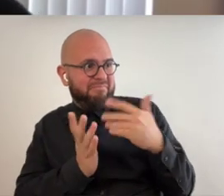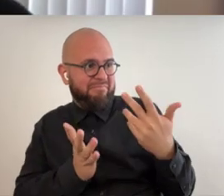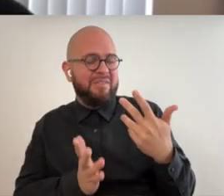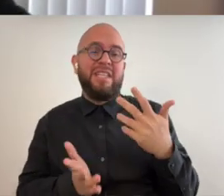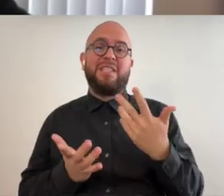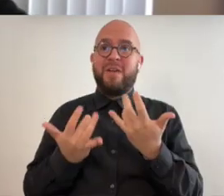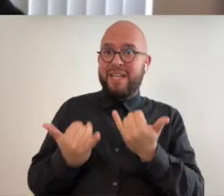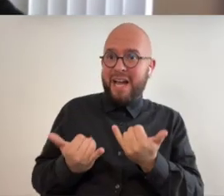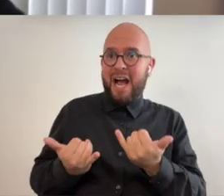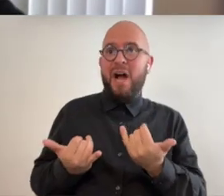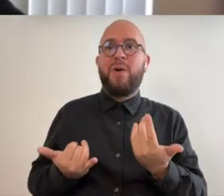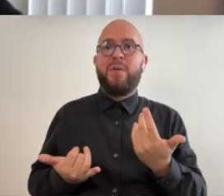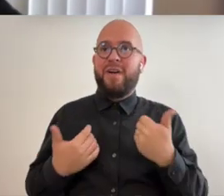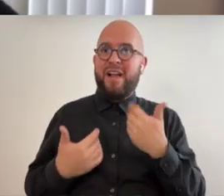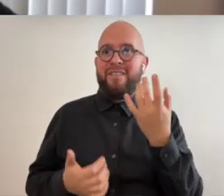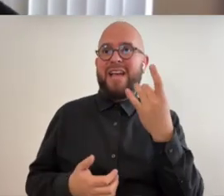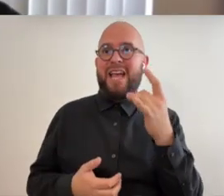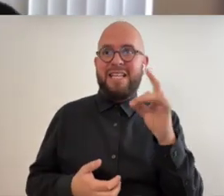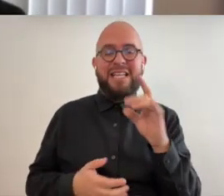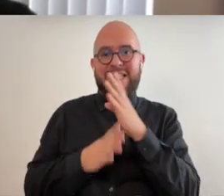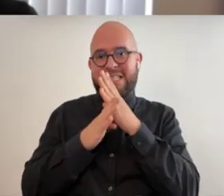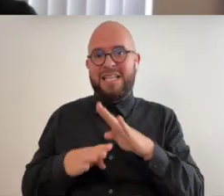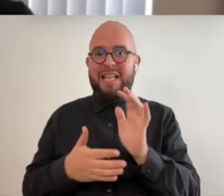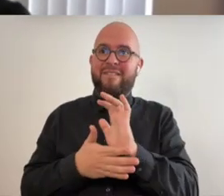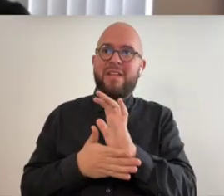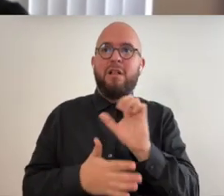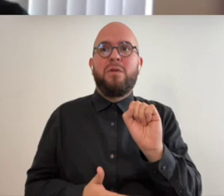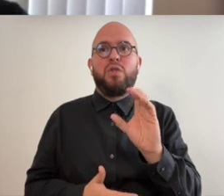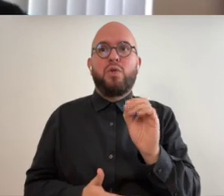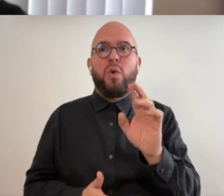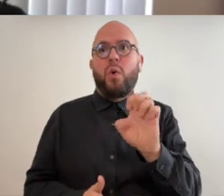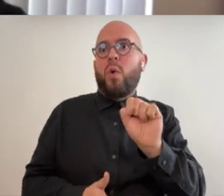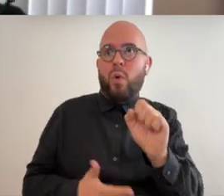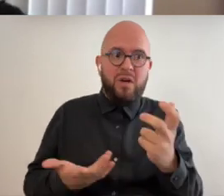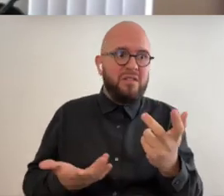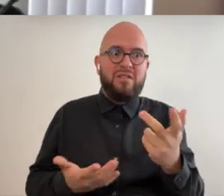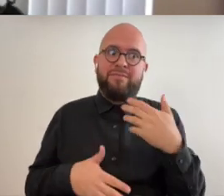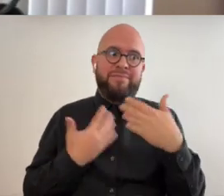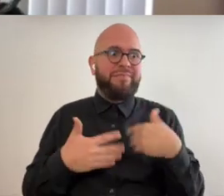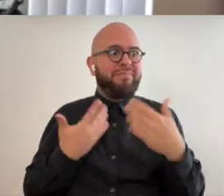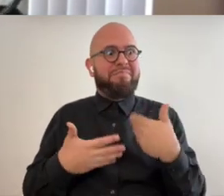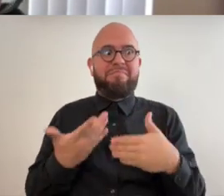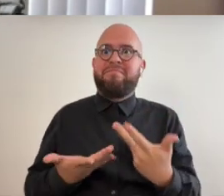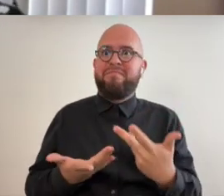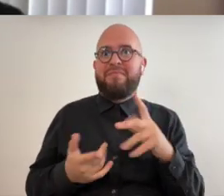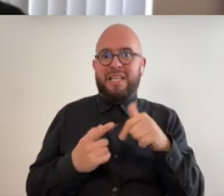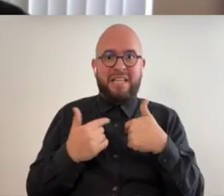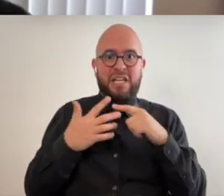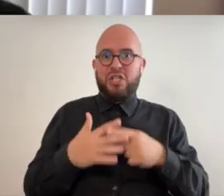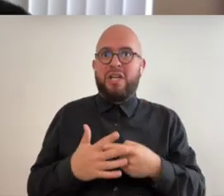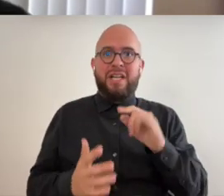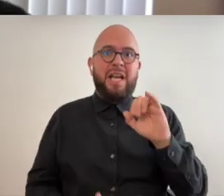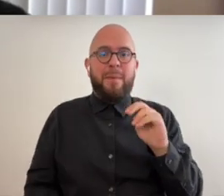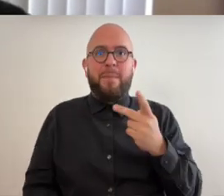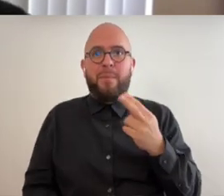now 18 silent film scores later um i started i started doing that and eventually i was started improvising